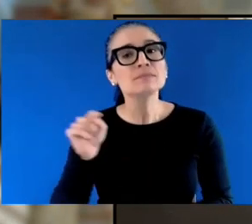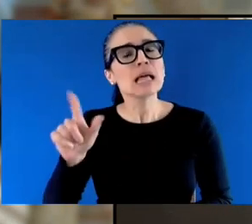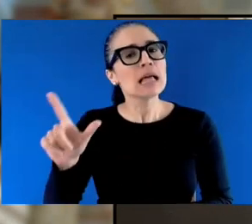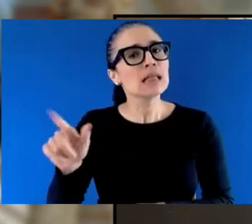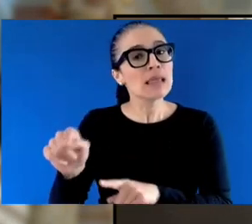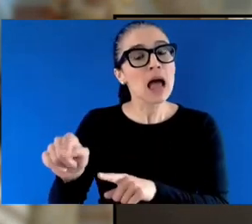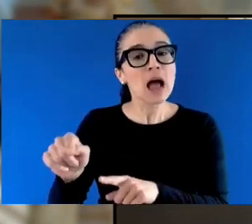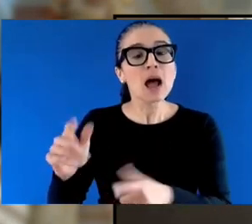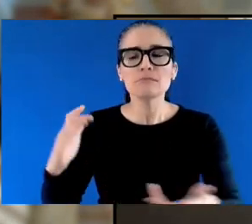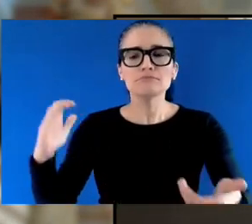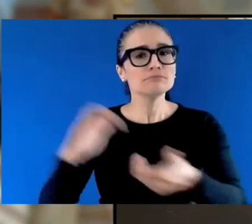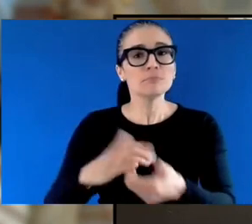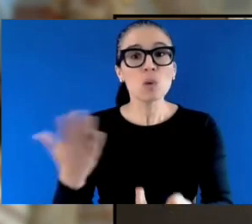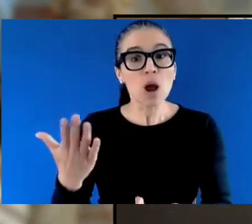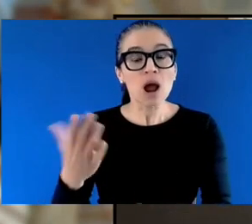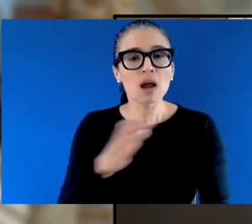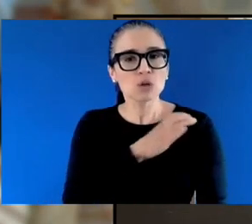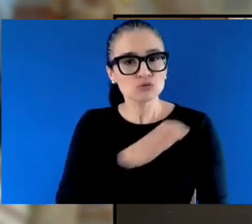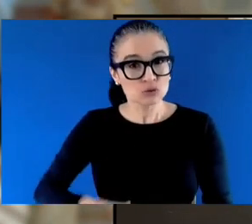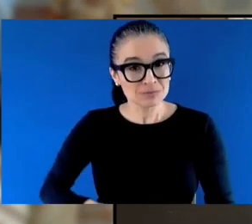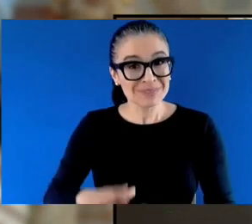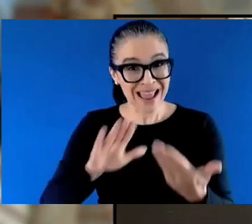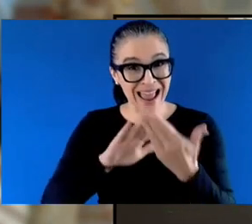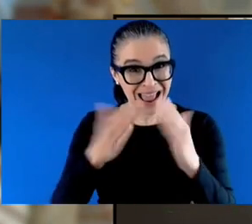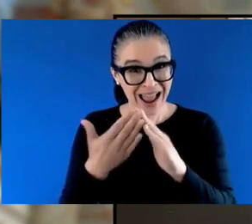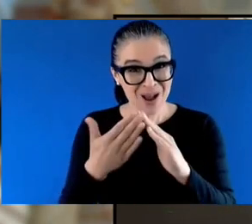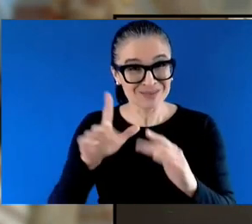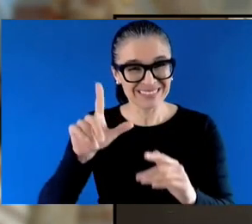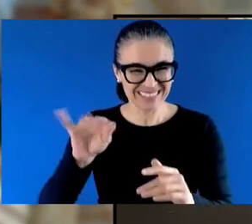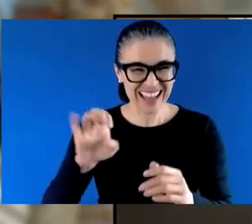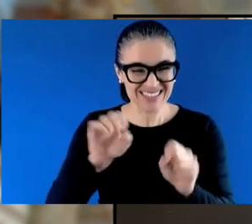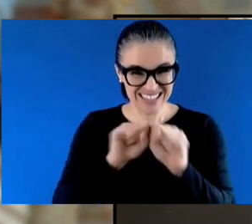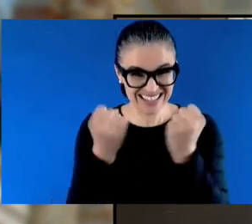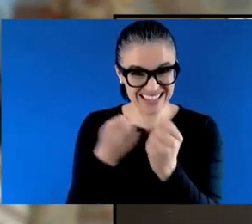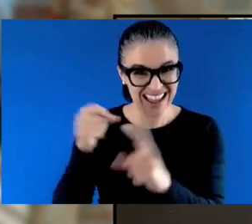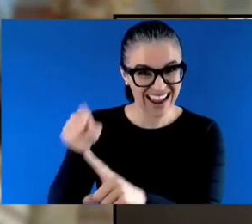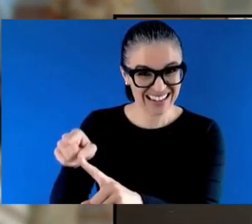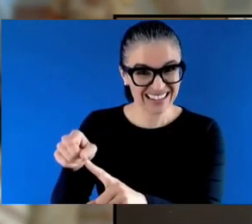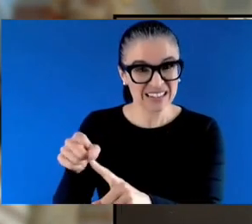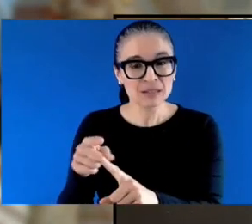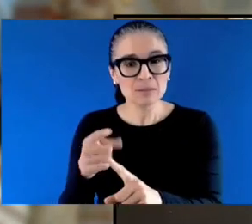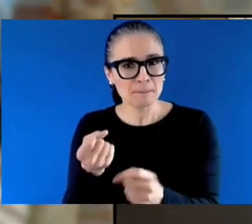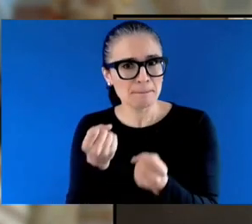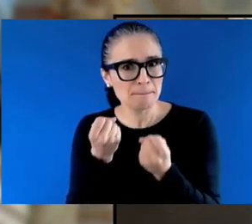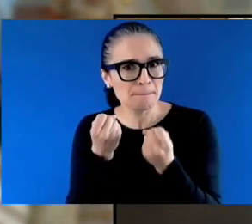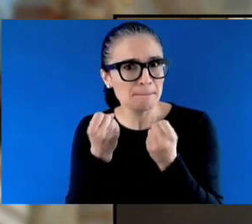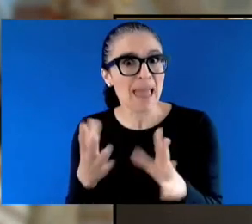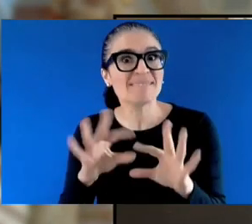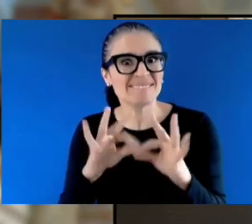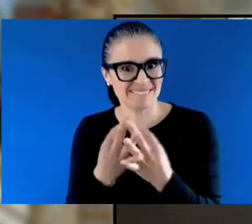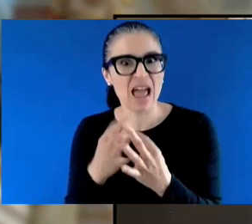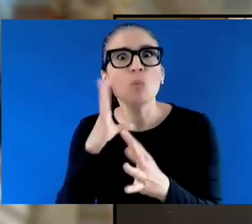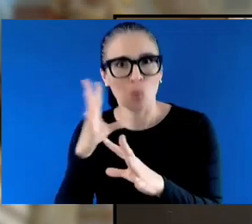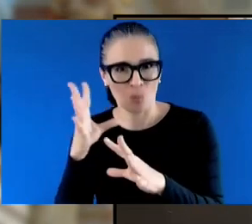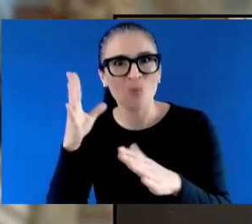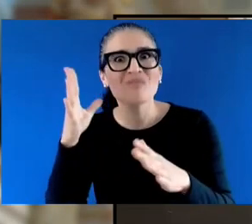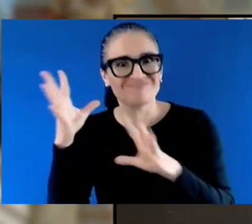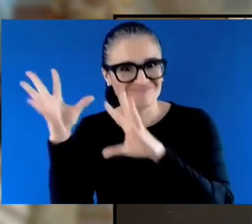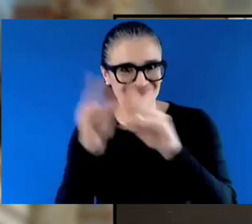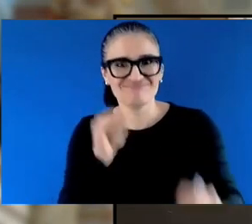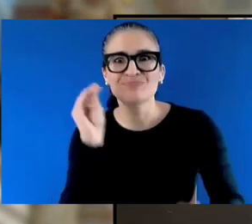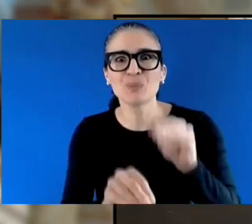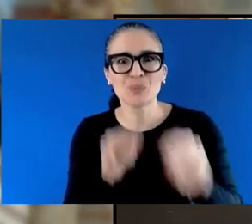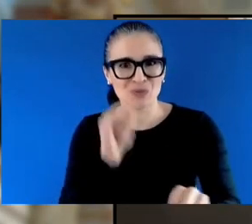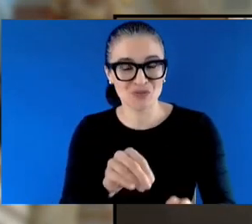individuals in the Langley region will soon be moving into 98 affordable rental homes at the Jenny Gilardi